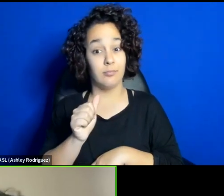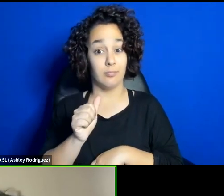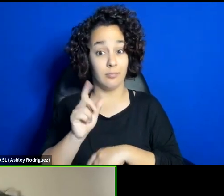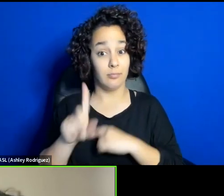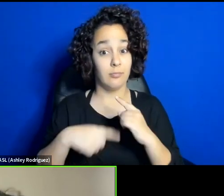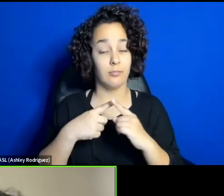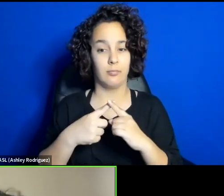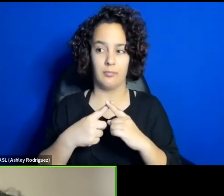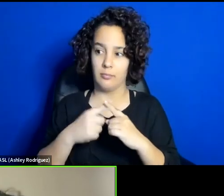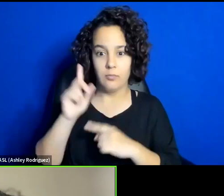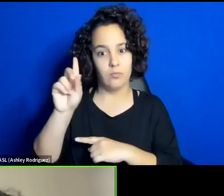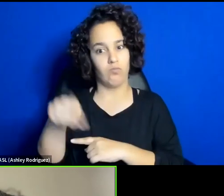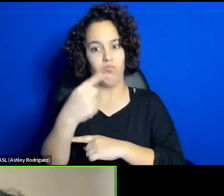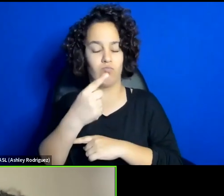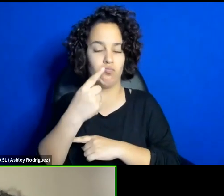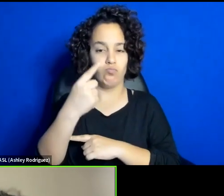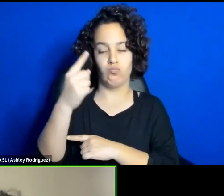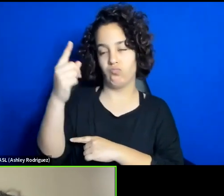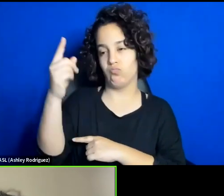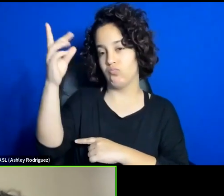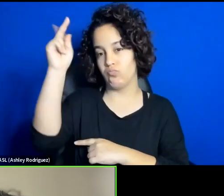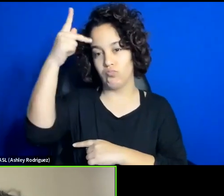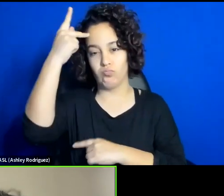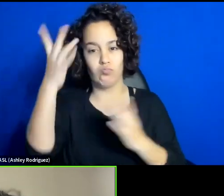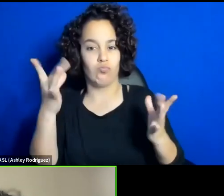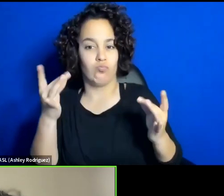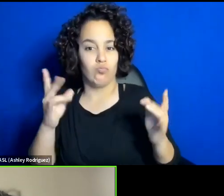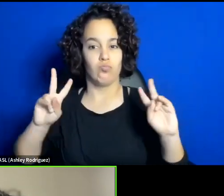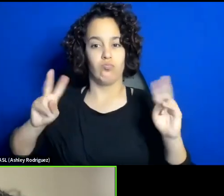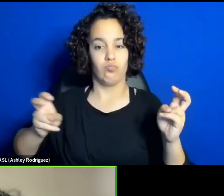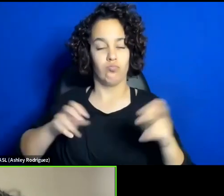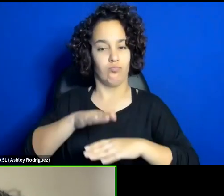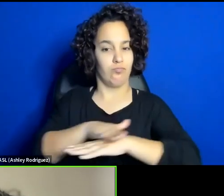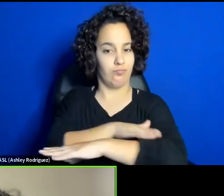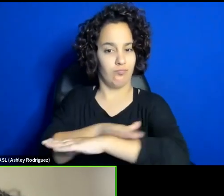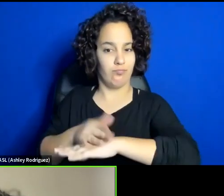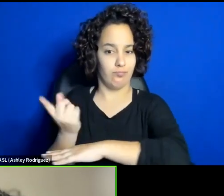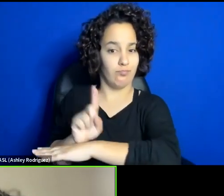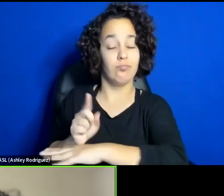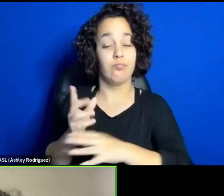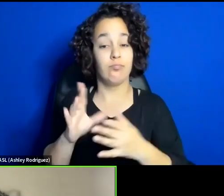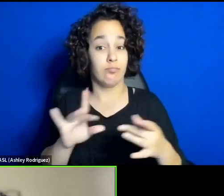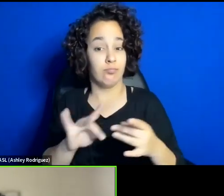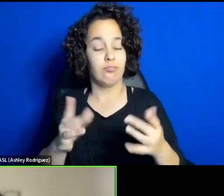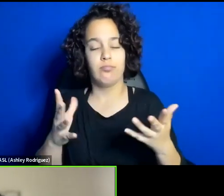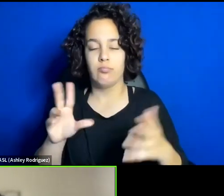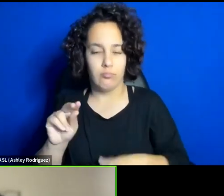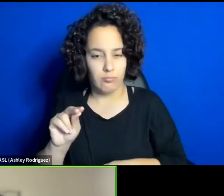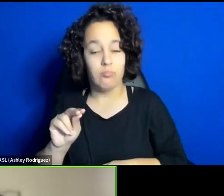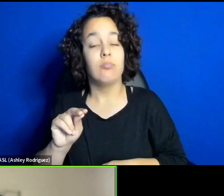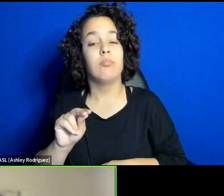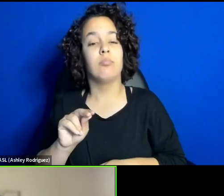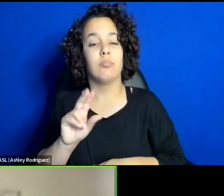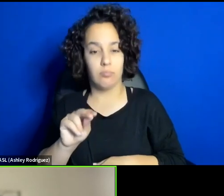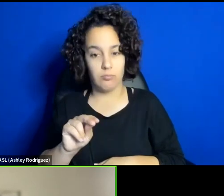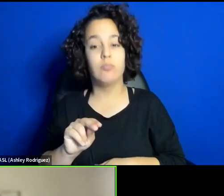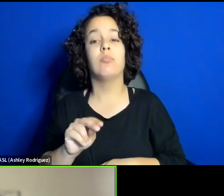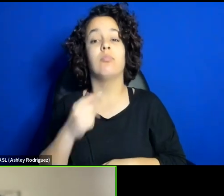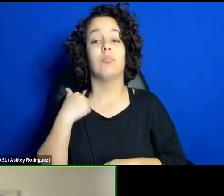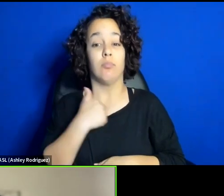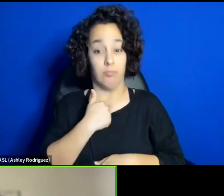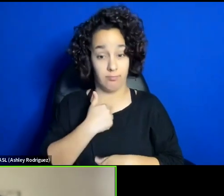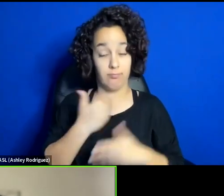stage, it's about the policy of performing. As Kayvan mentioned, as this particular performance,